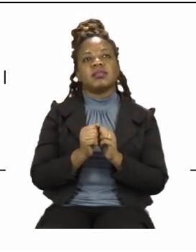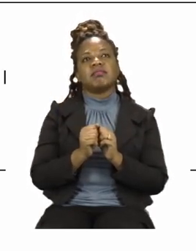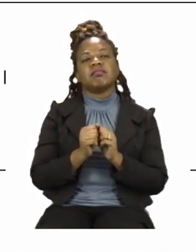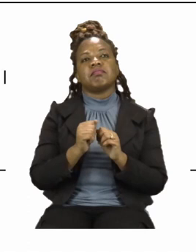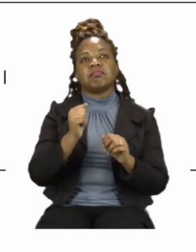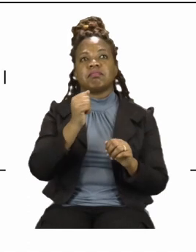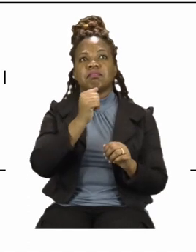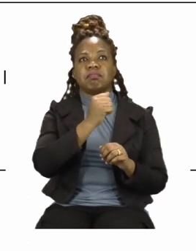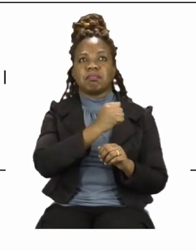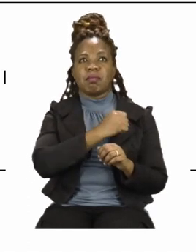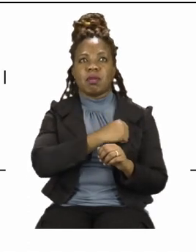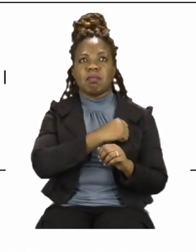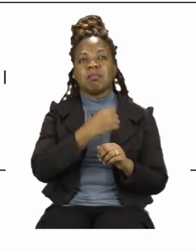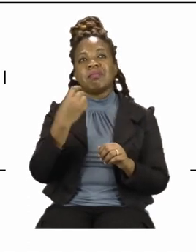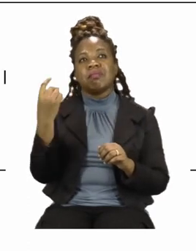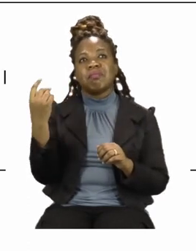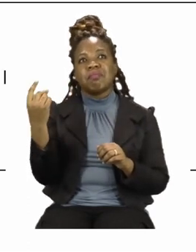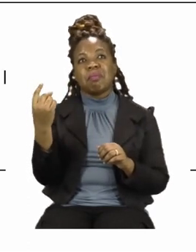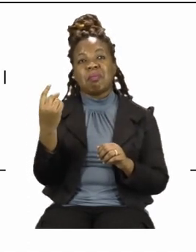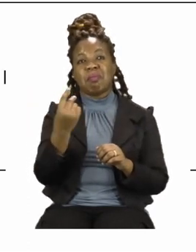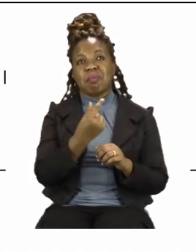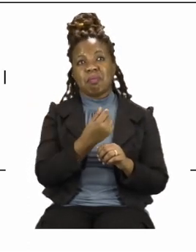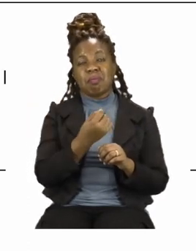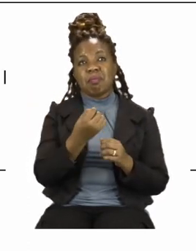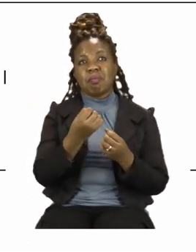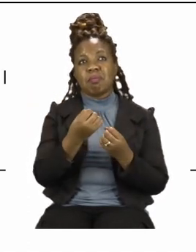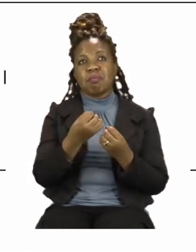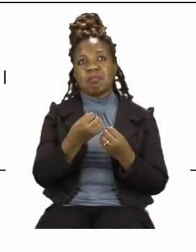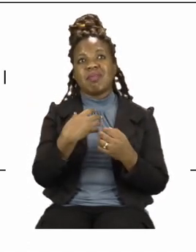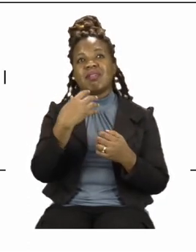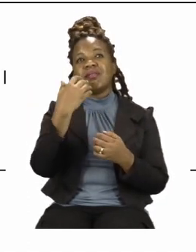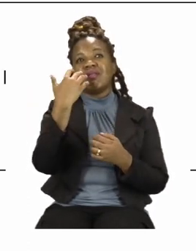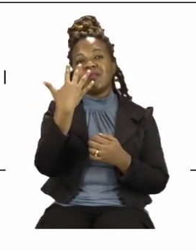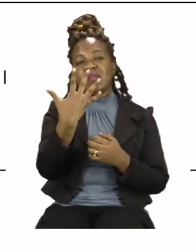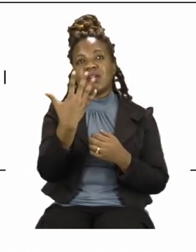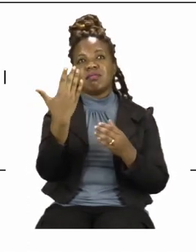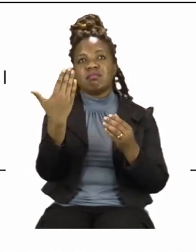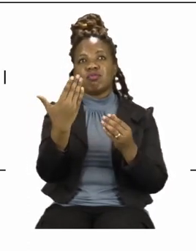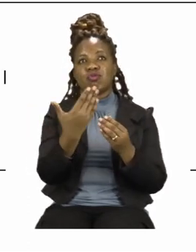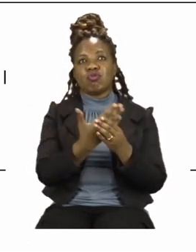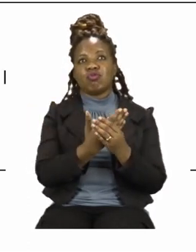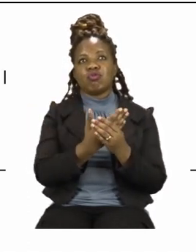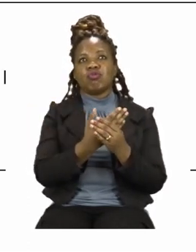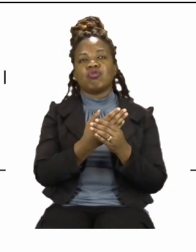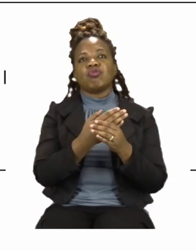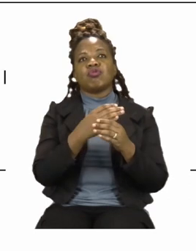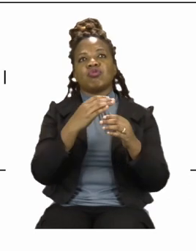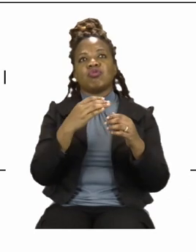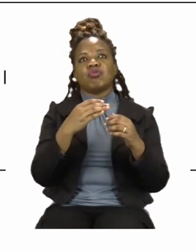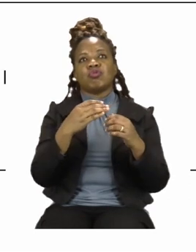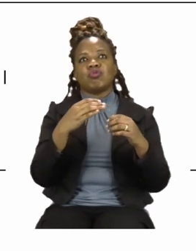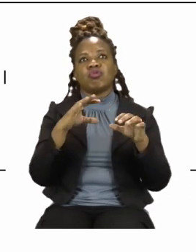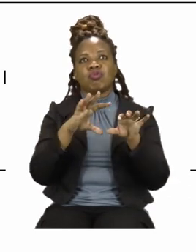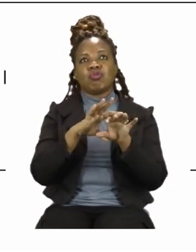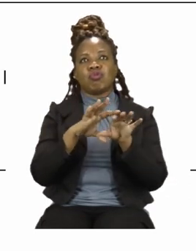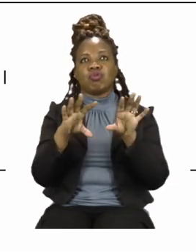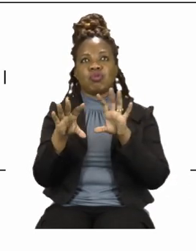new shirts. Each shirt costs 10 Namibian dollars.